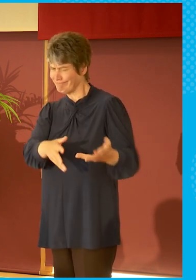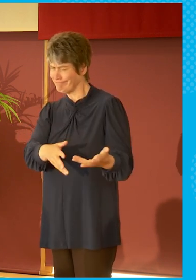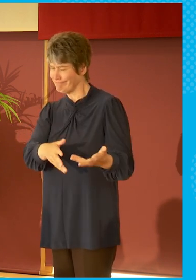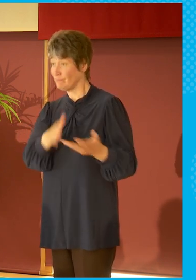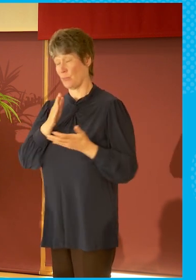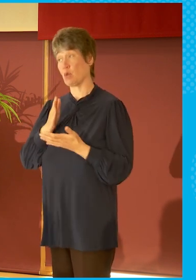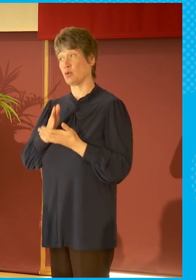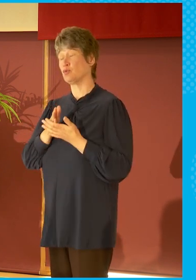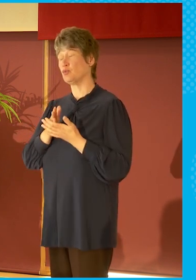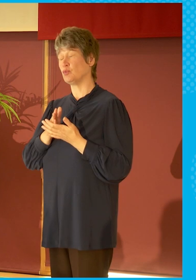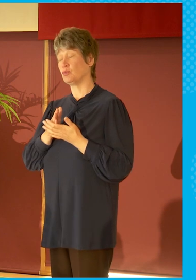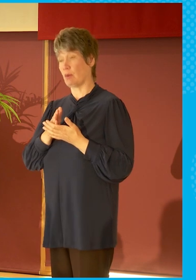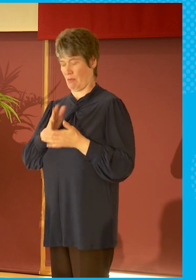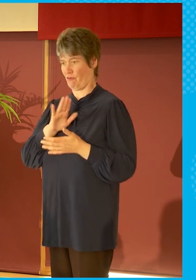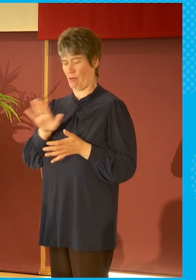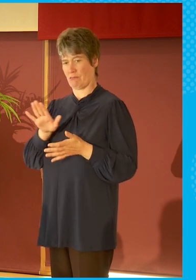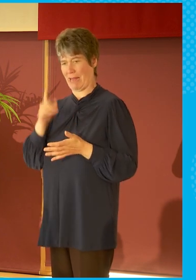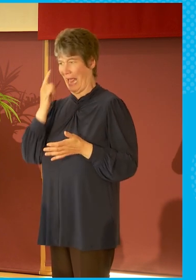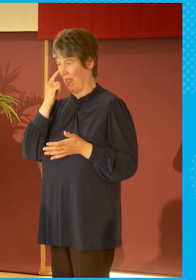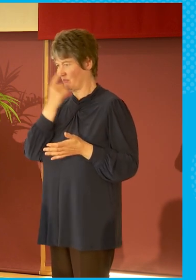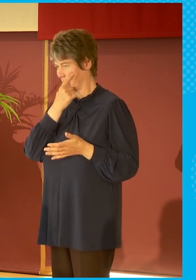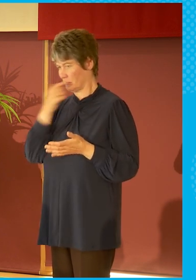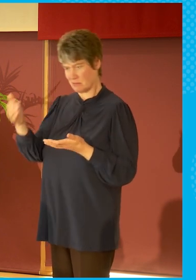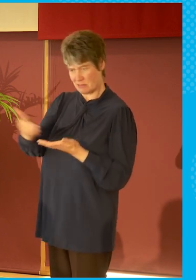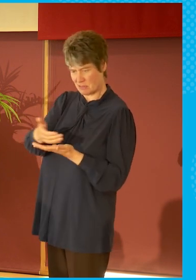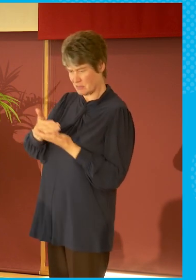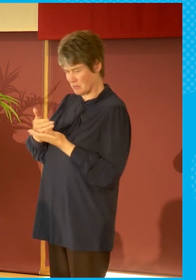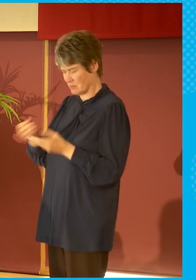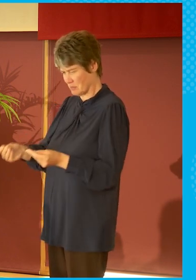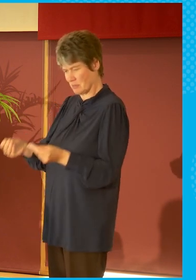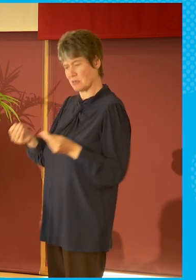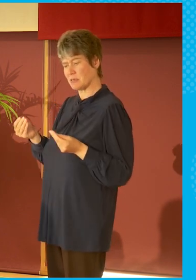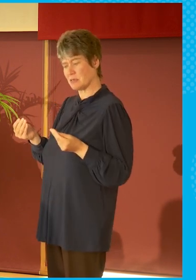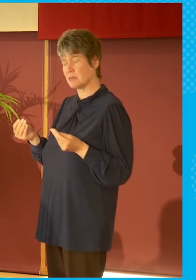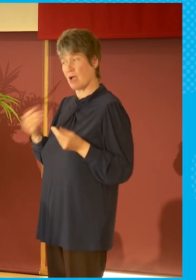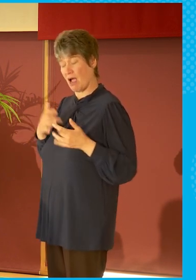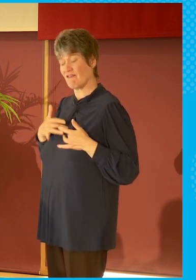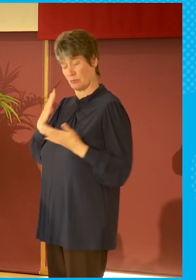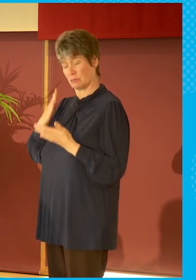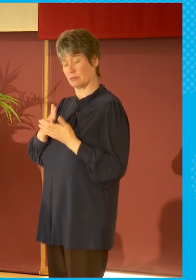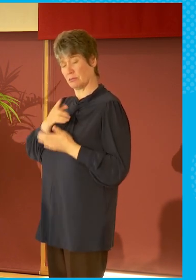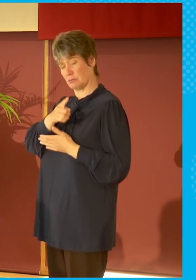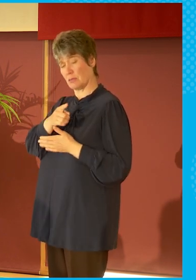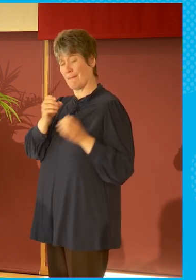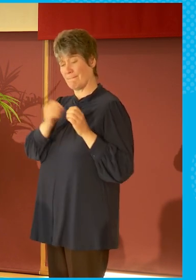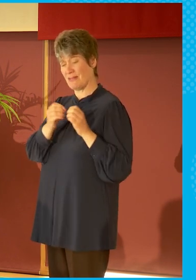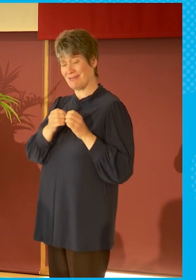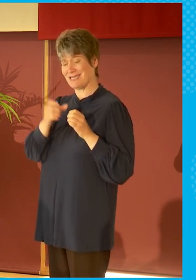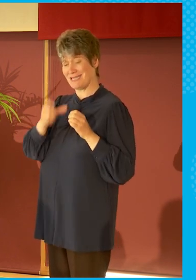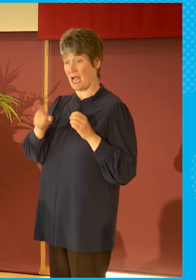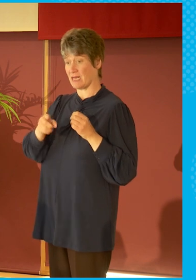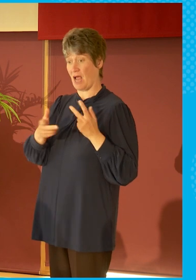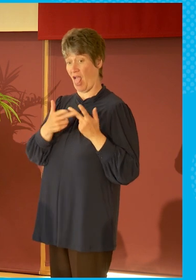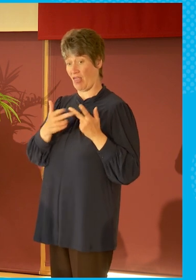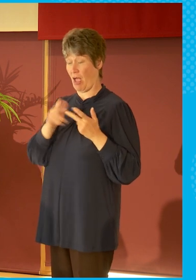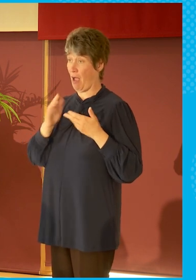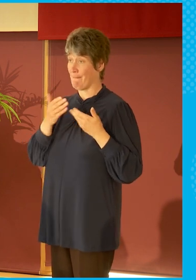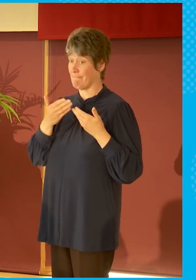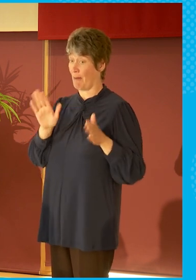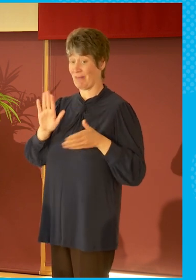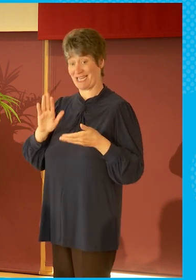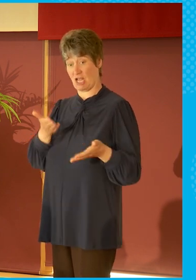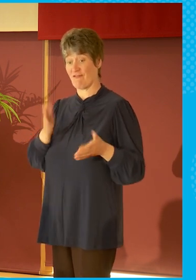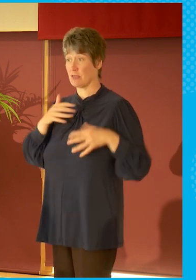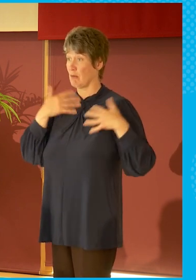at least on the evidence I've seen, that the BBC and other public service broadcasters are more trusted than other